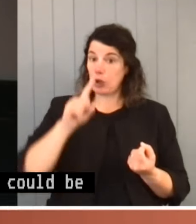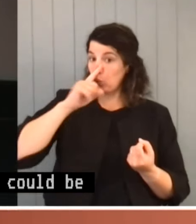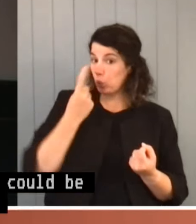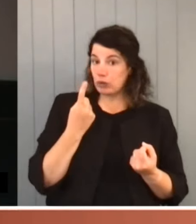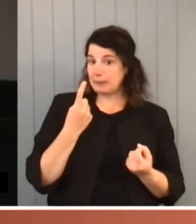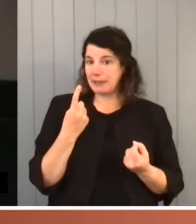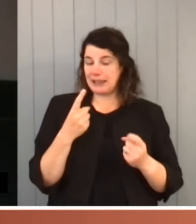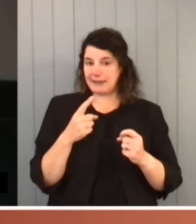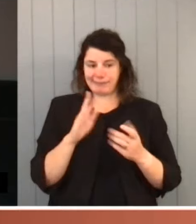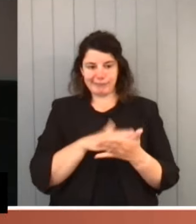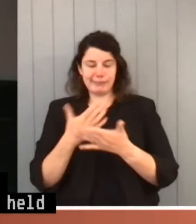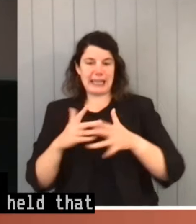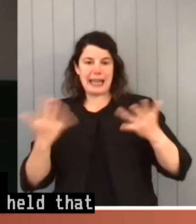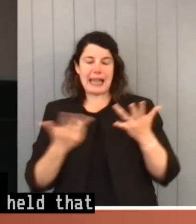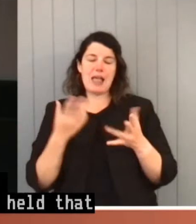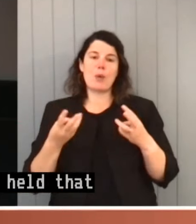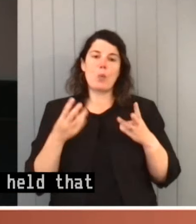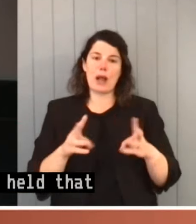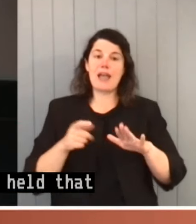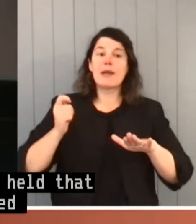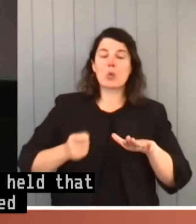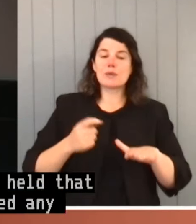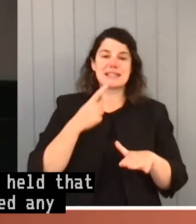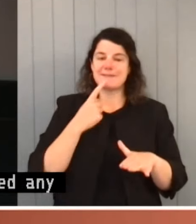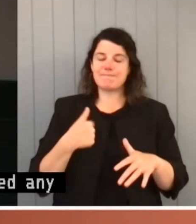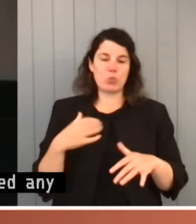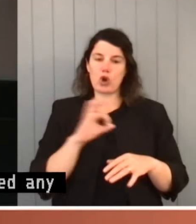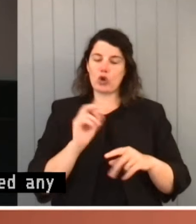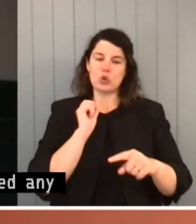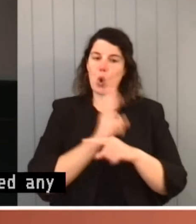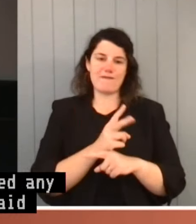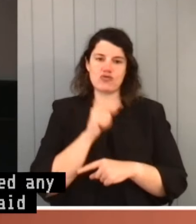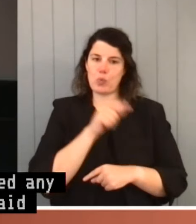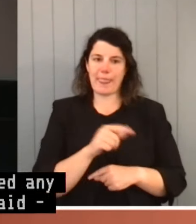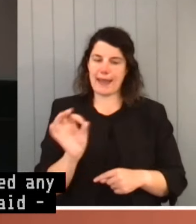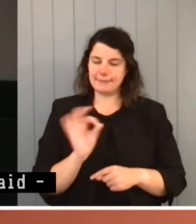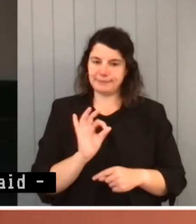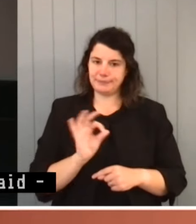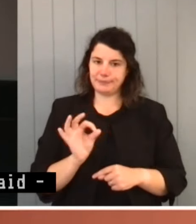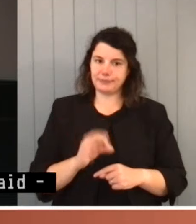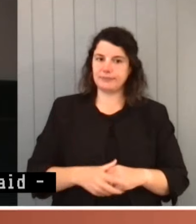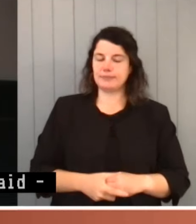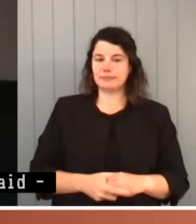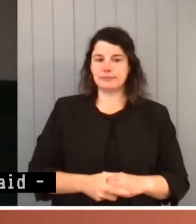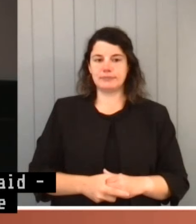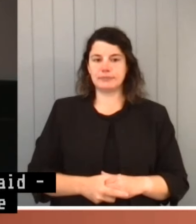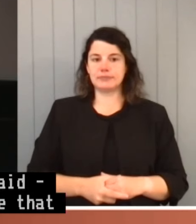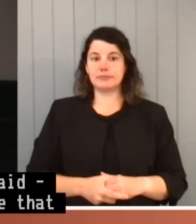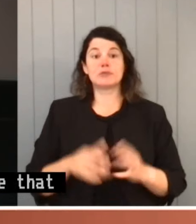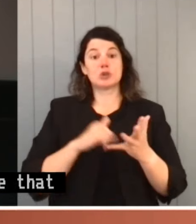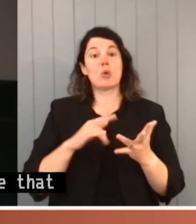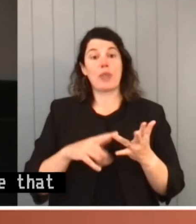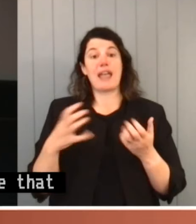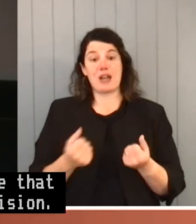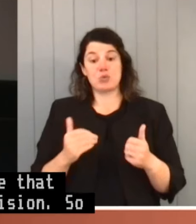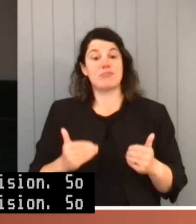other way. And the court said, we're not going to overrule that previous, that aspect of the previous decision. So they had to front up to the